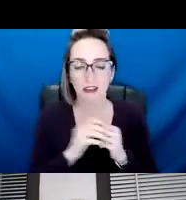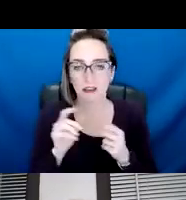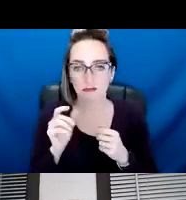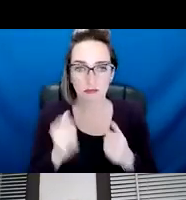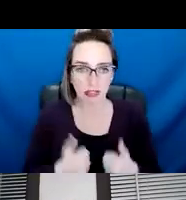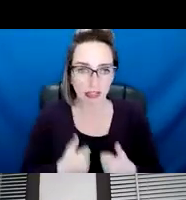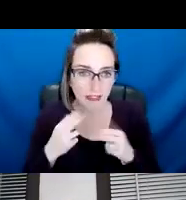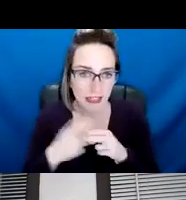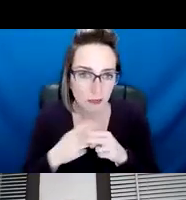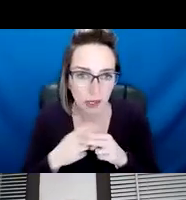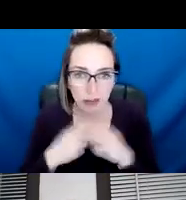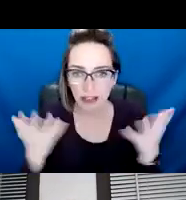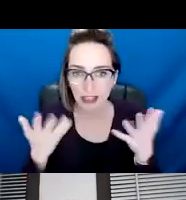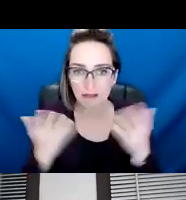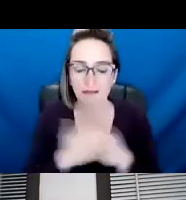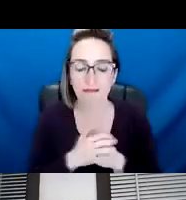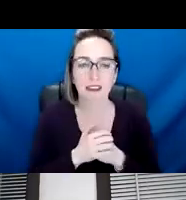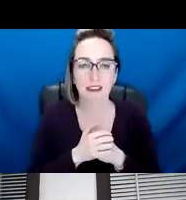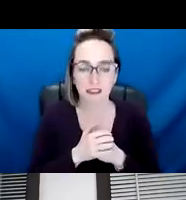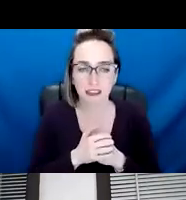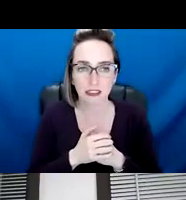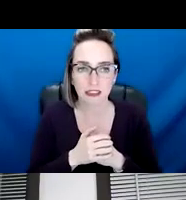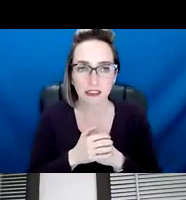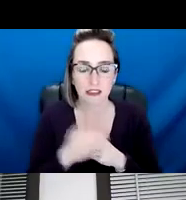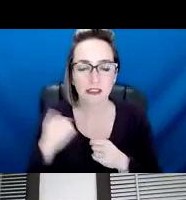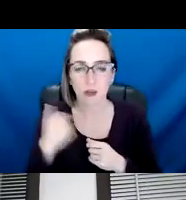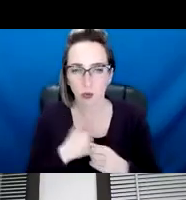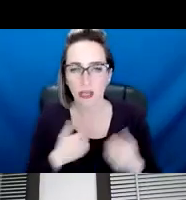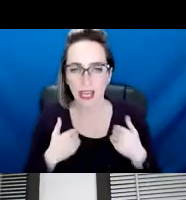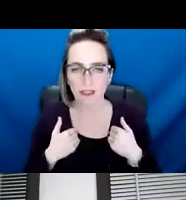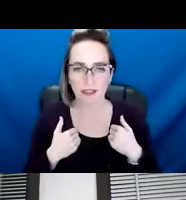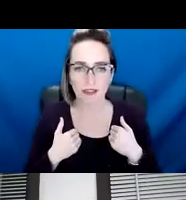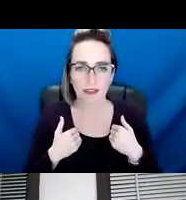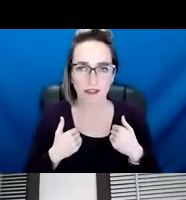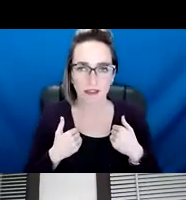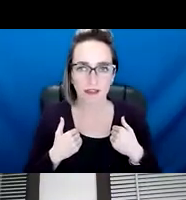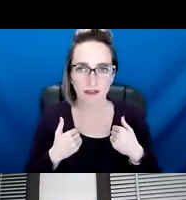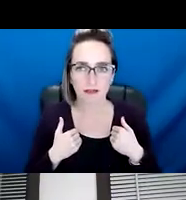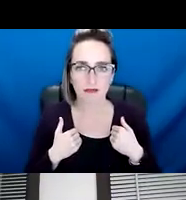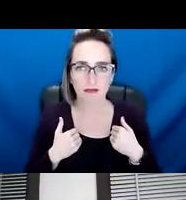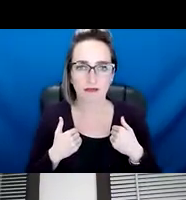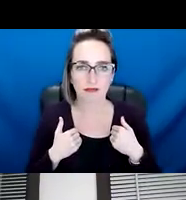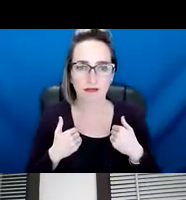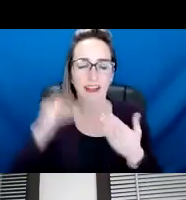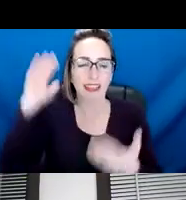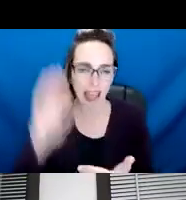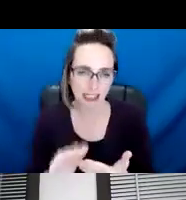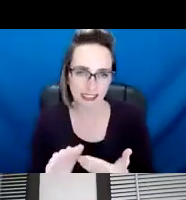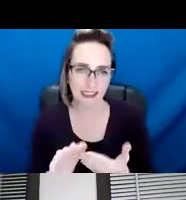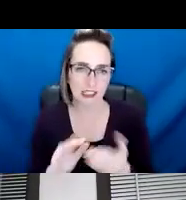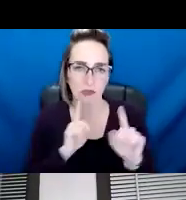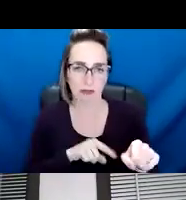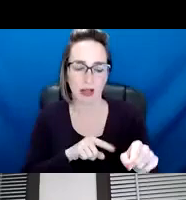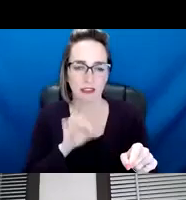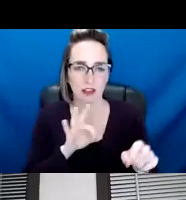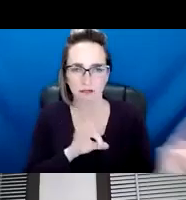live. So, um, no, we, we, we really, uh, moved away from that, uh, criminalizing homelessness and, and trying to find, uh,